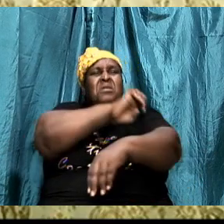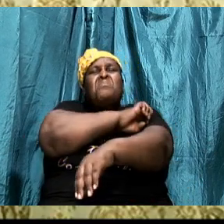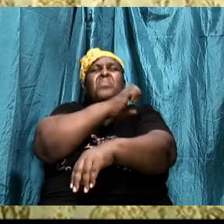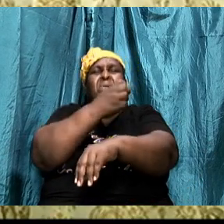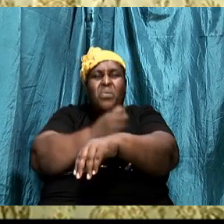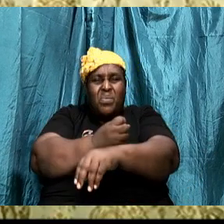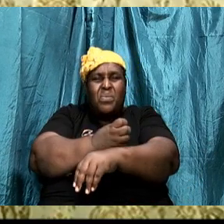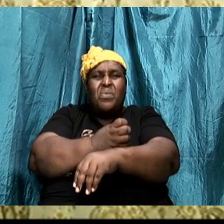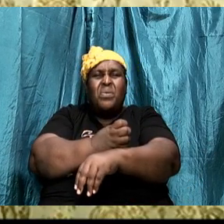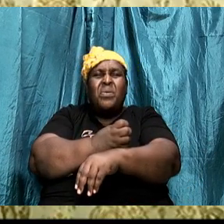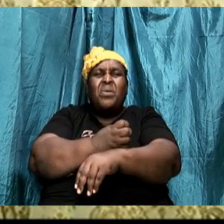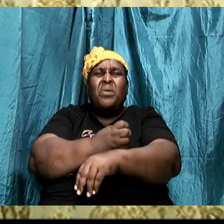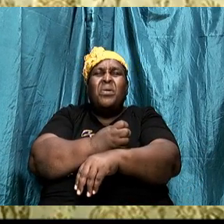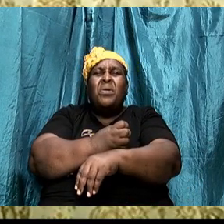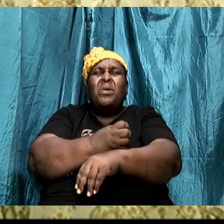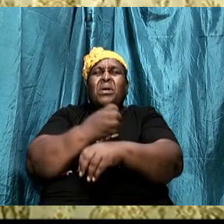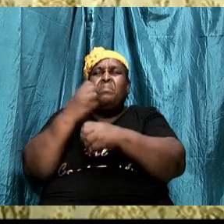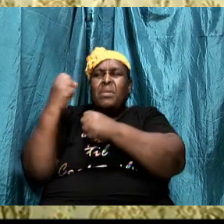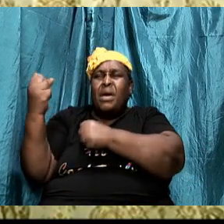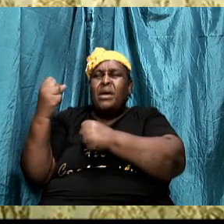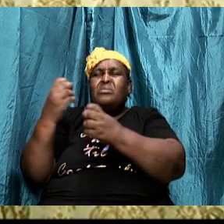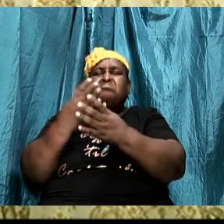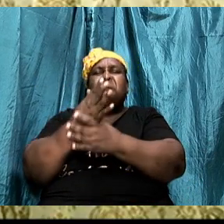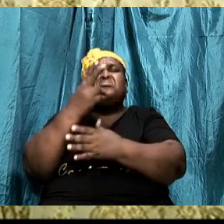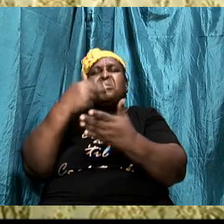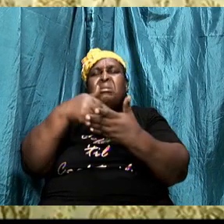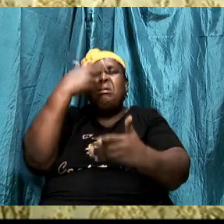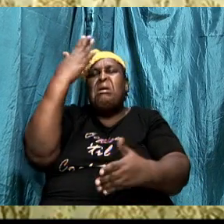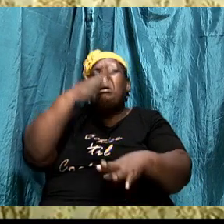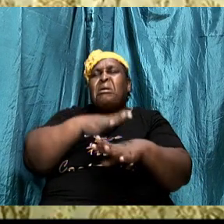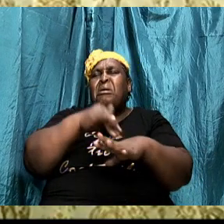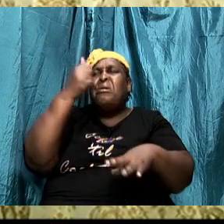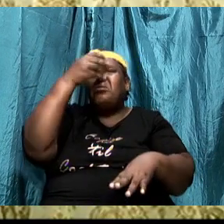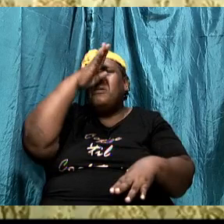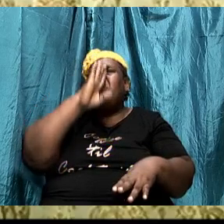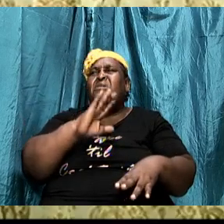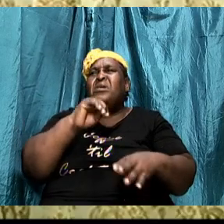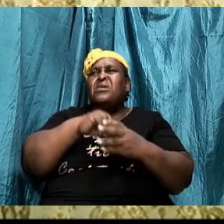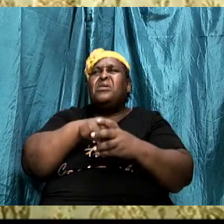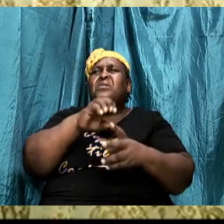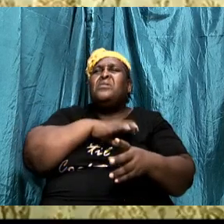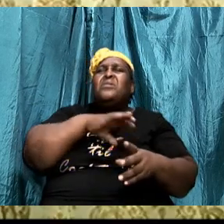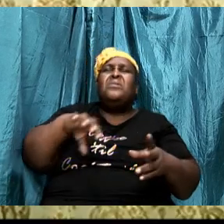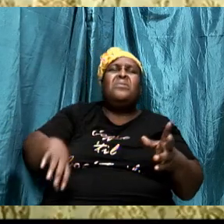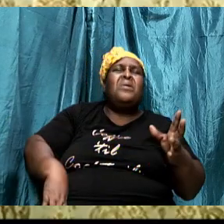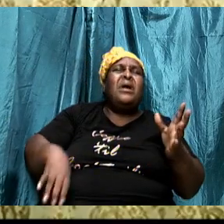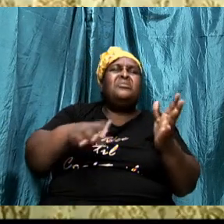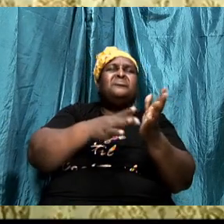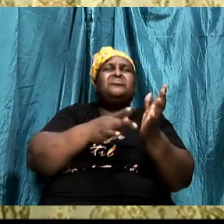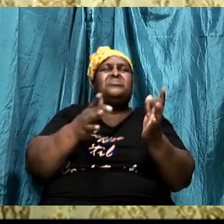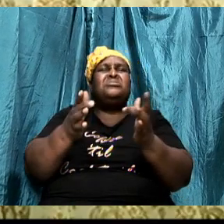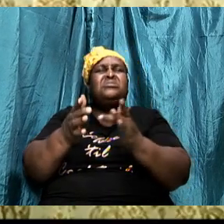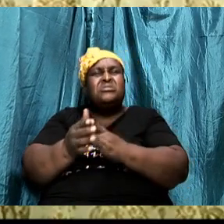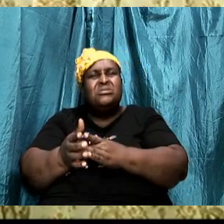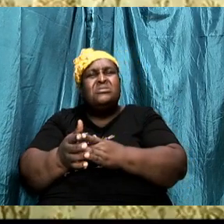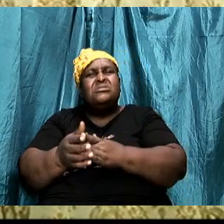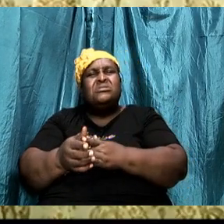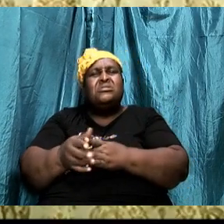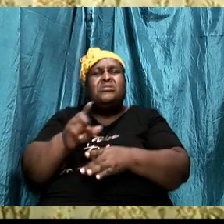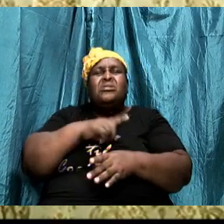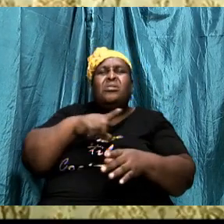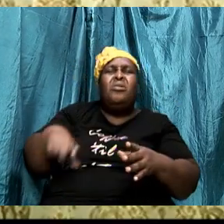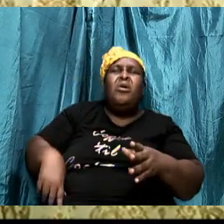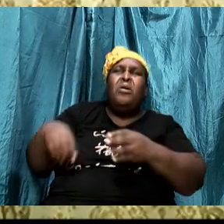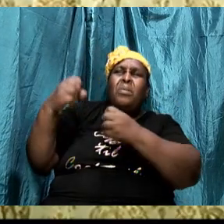through the high calling of God in Christ Jesus. The Lord's power makes us able and capable.